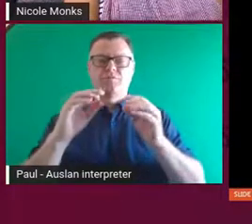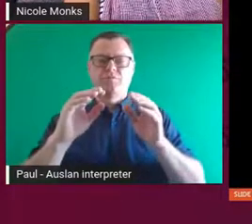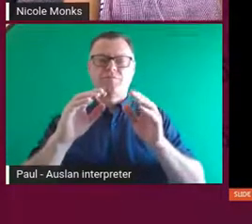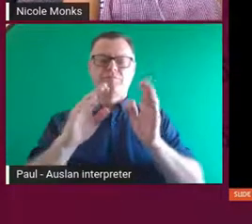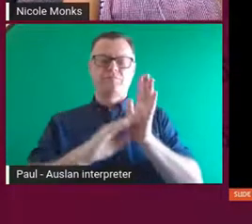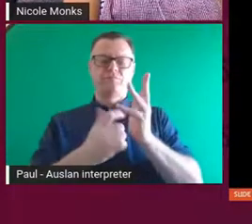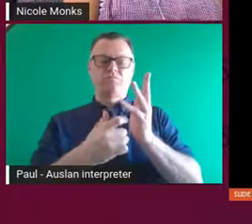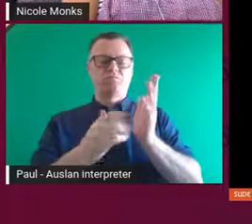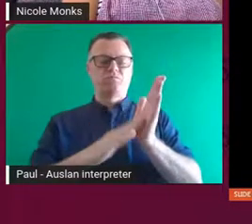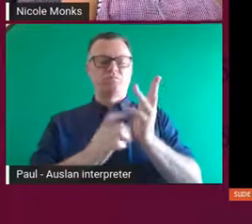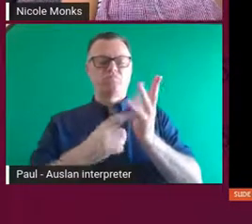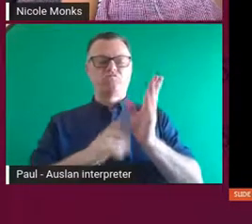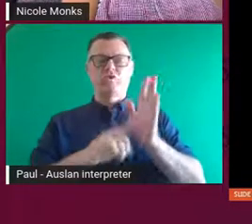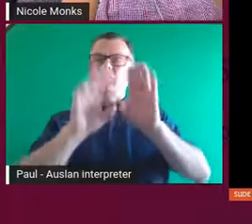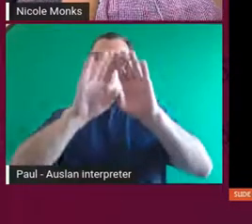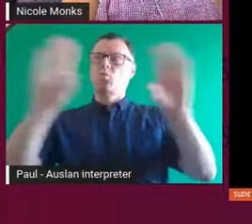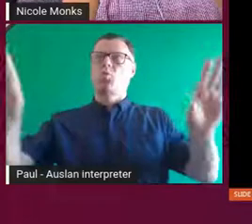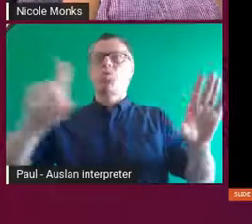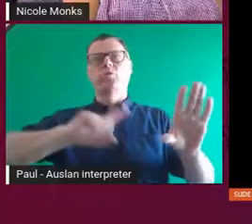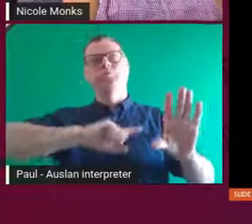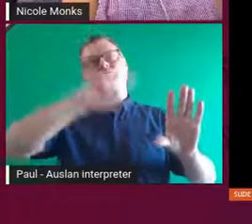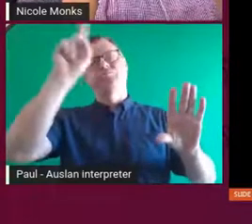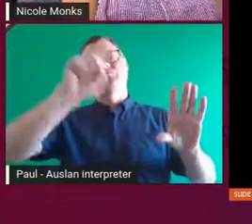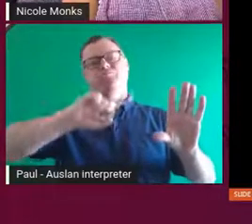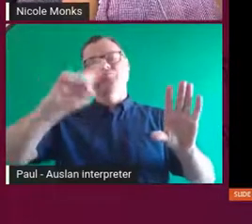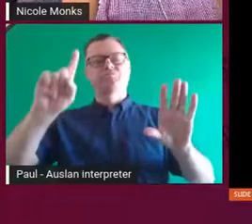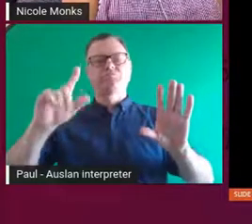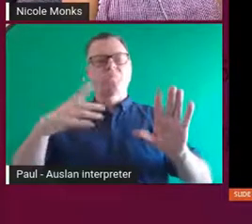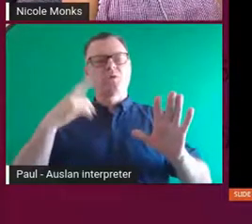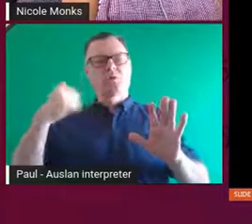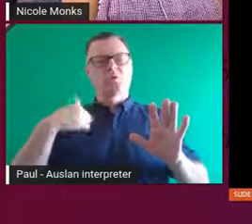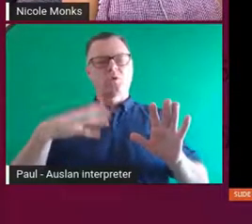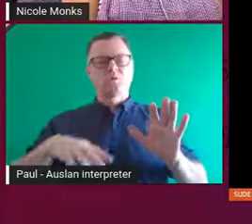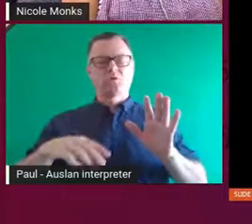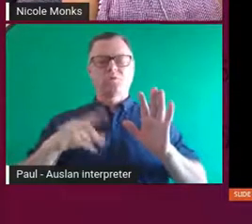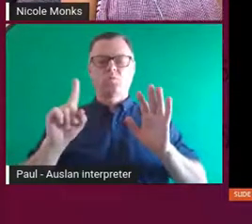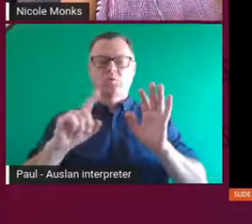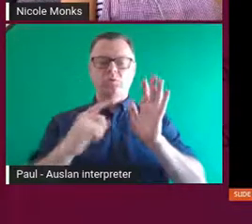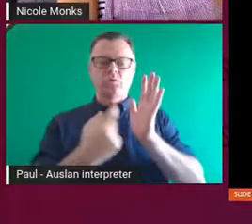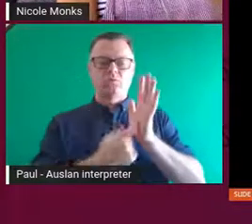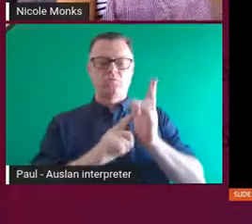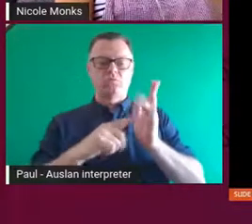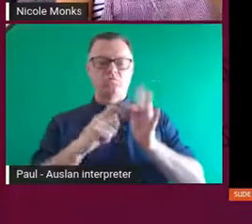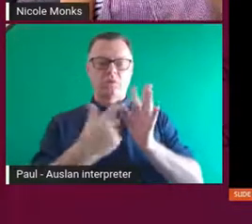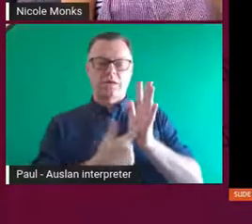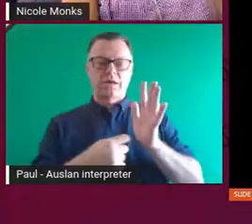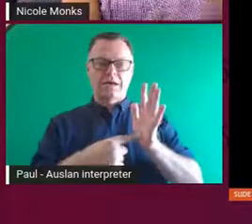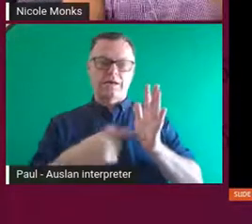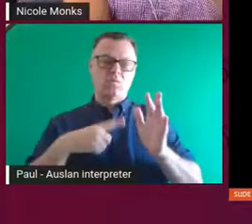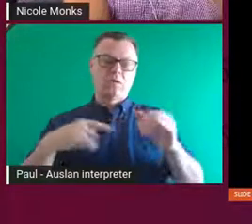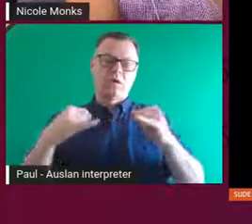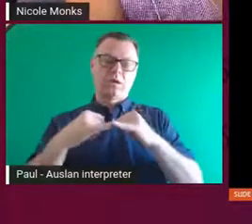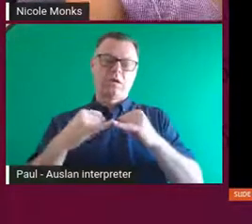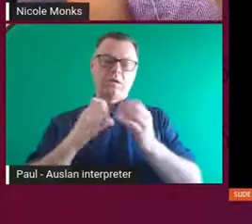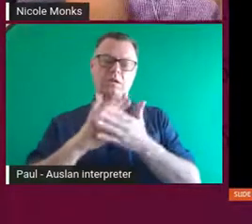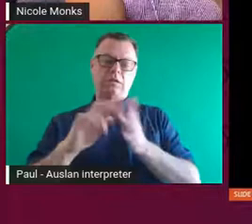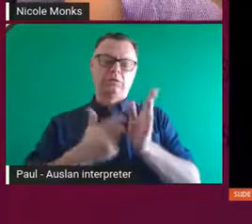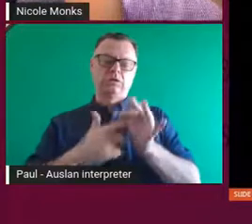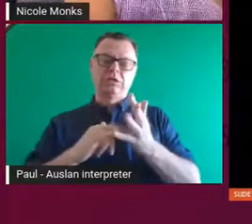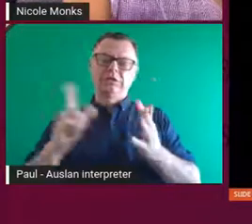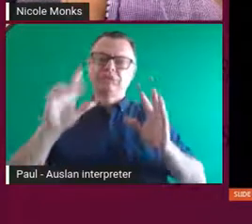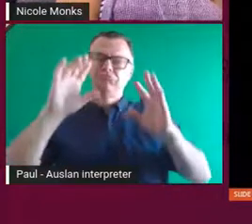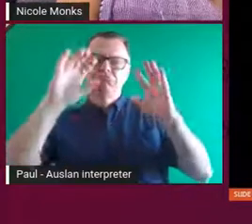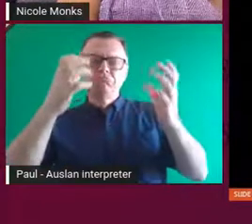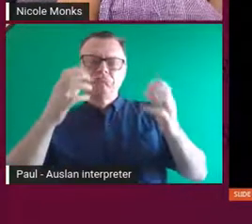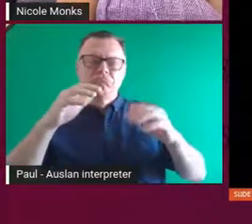and things. But what we wanted to do was a piece on rock art. Charles was very interested in the rock art and